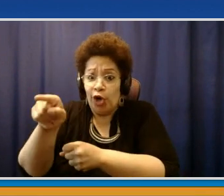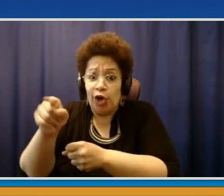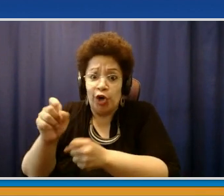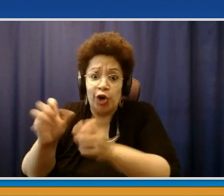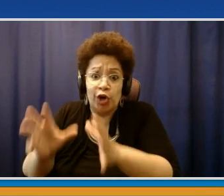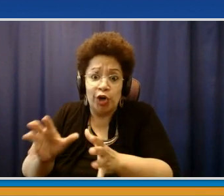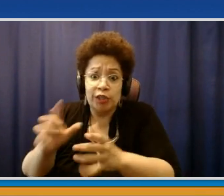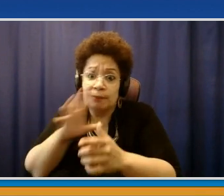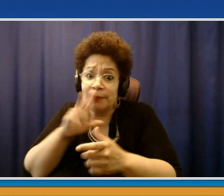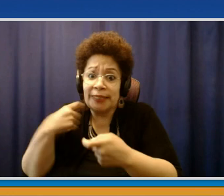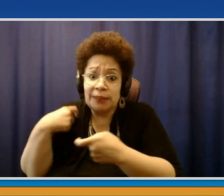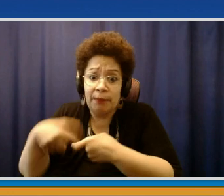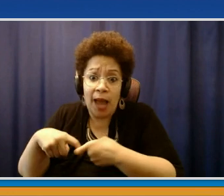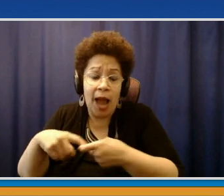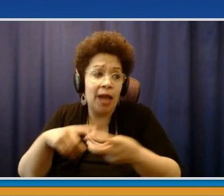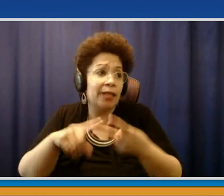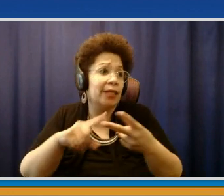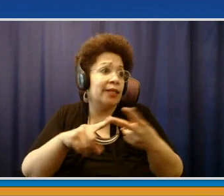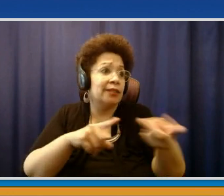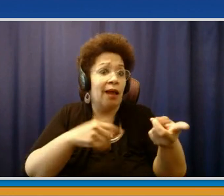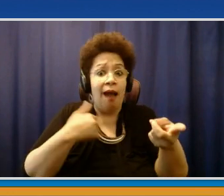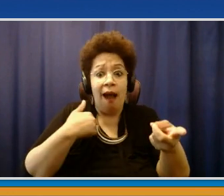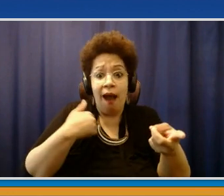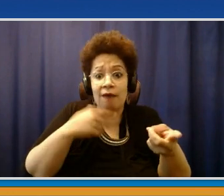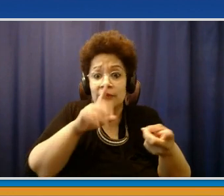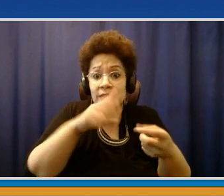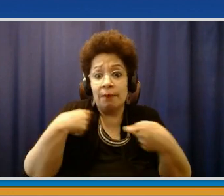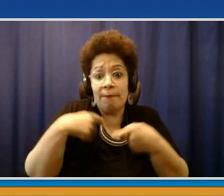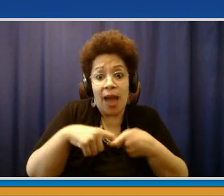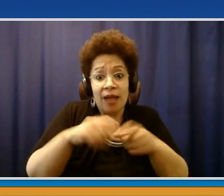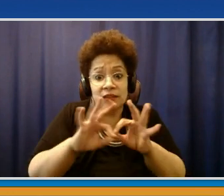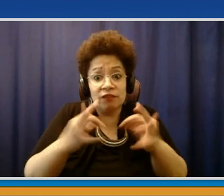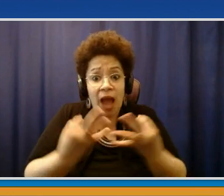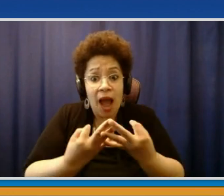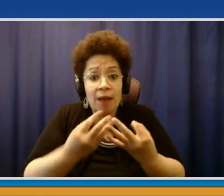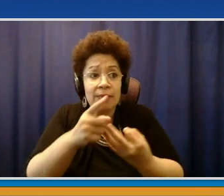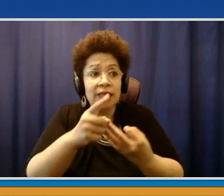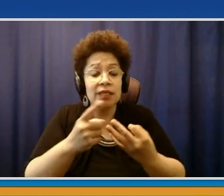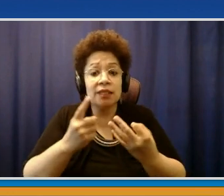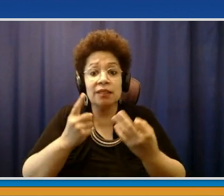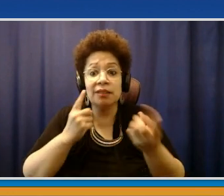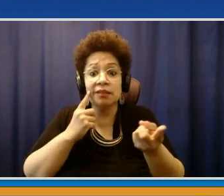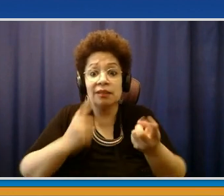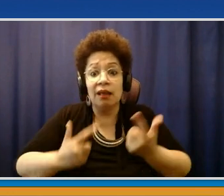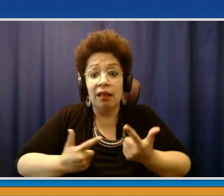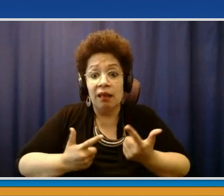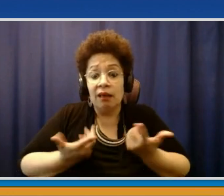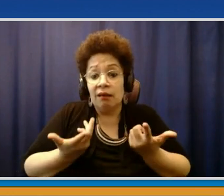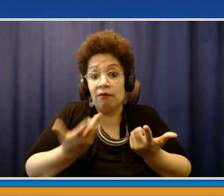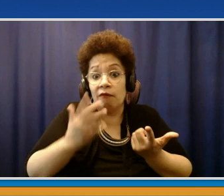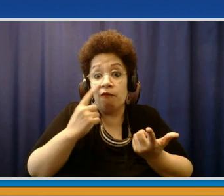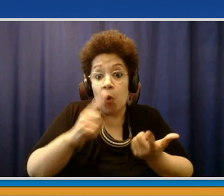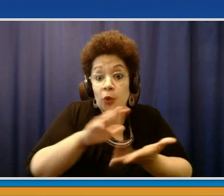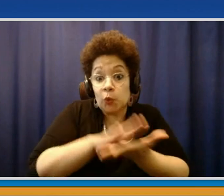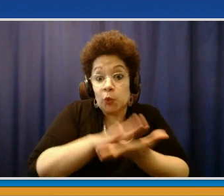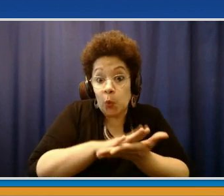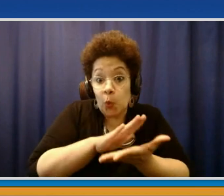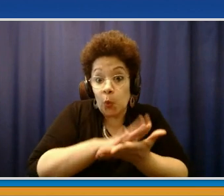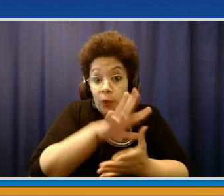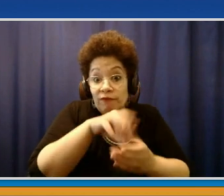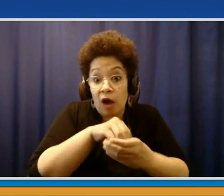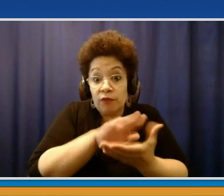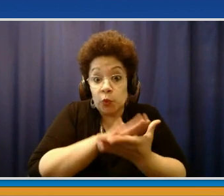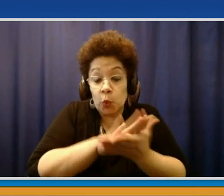to do a lot of the translations and stuff forces is it was very, very important. Very early on, we do allow